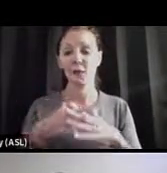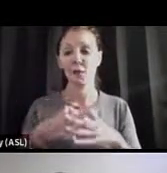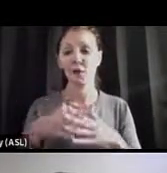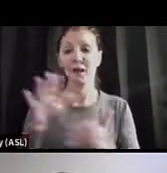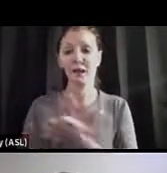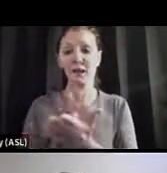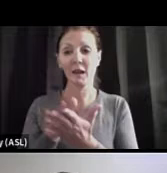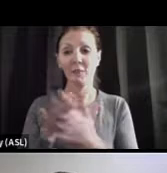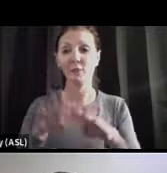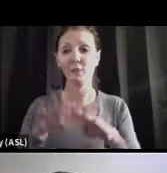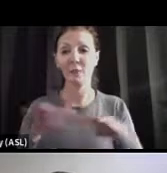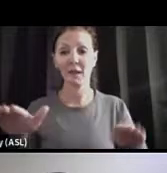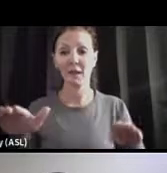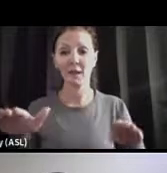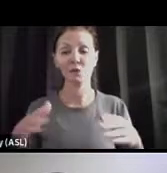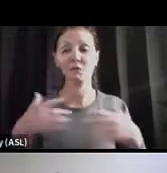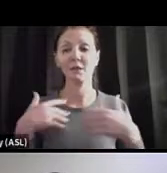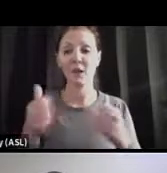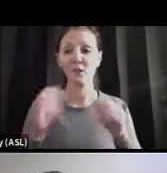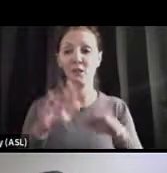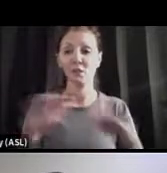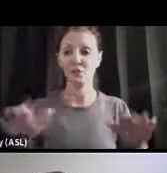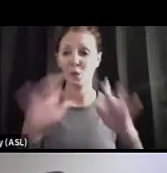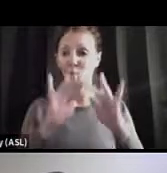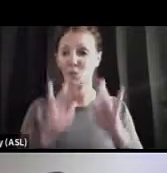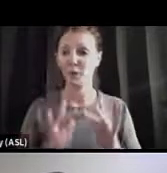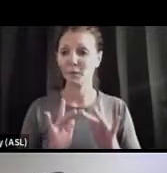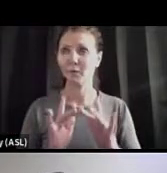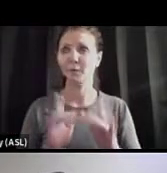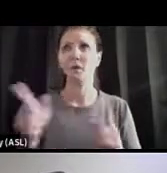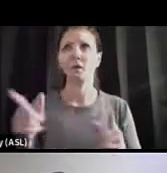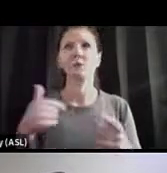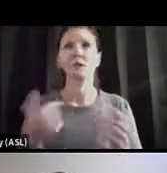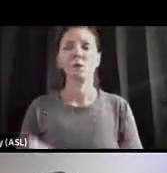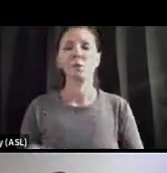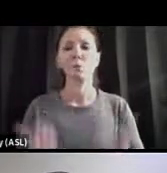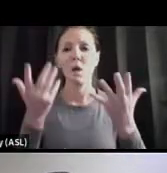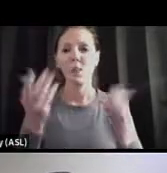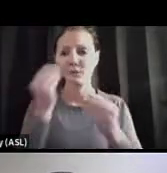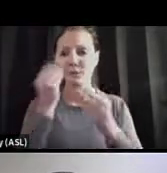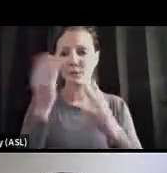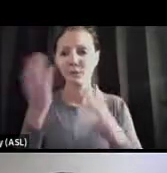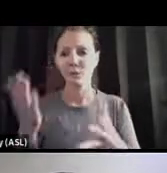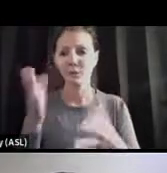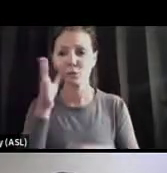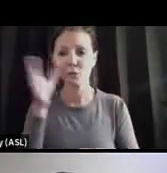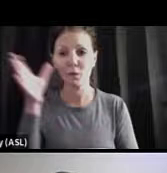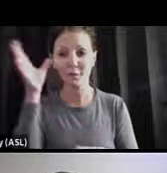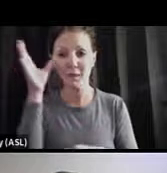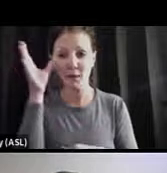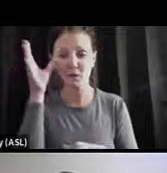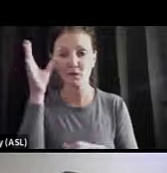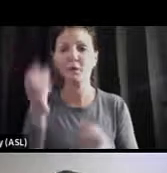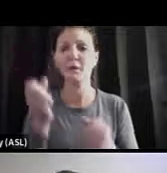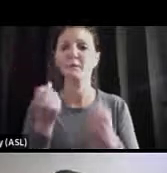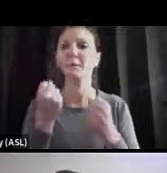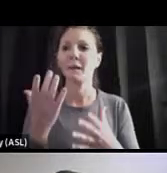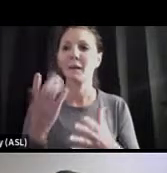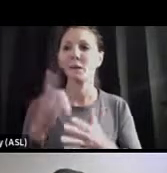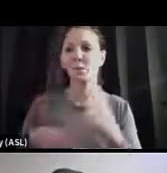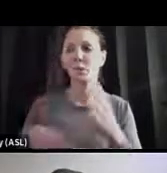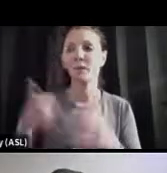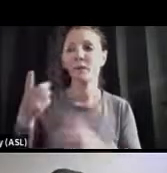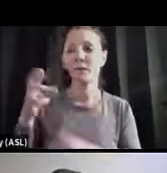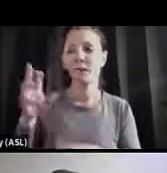Children website has just a wealth of information for parents. Many of the things Dr. Cater was